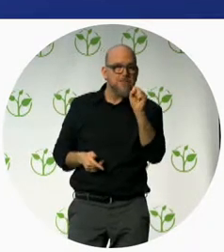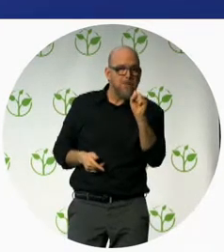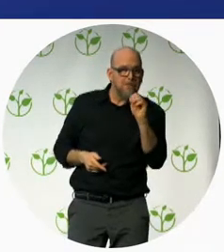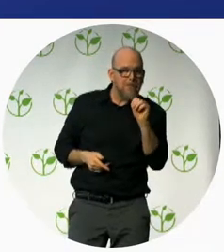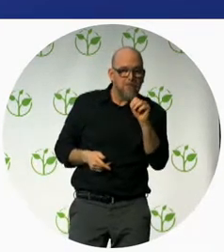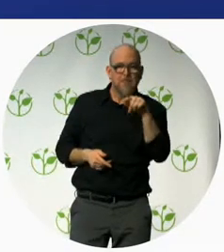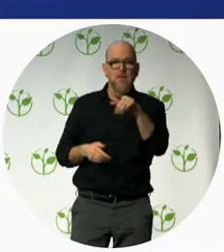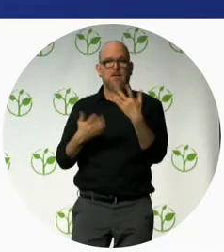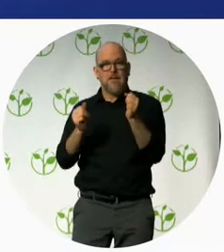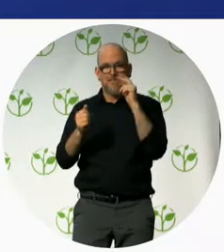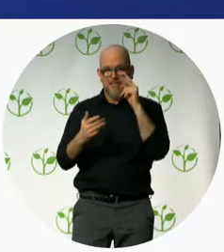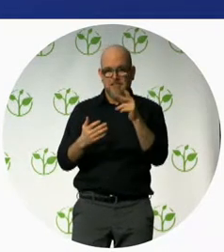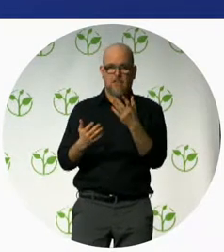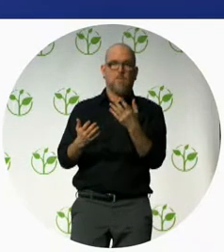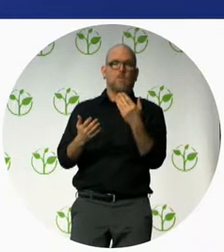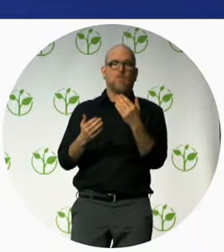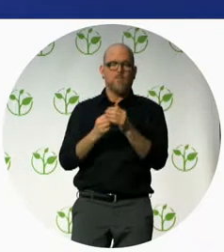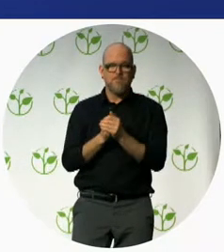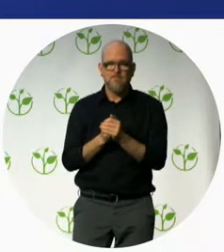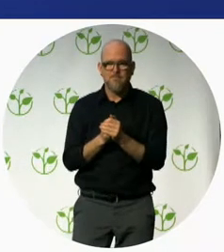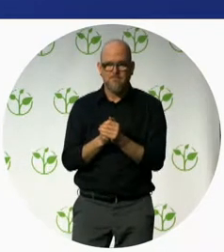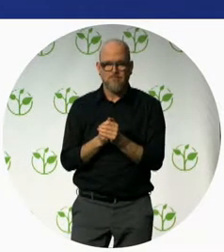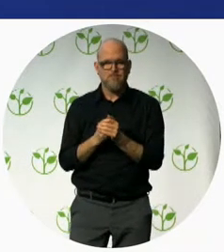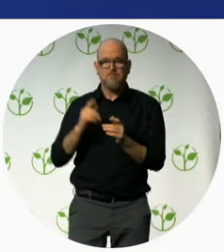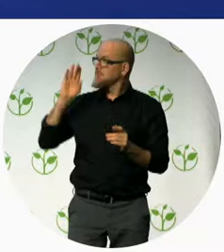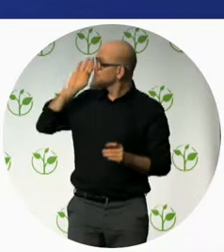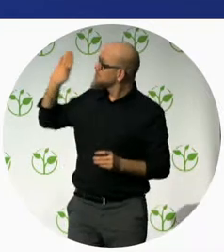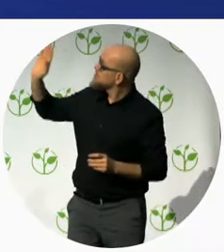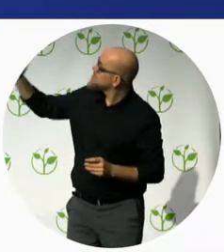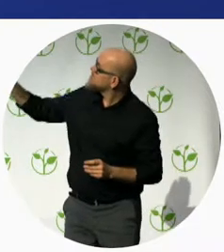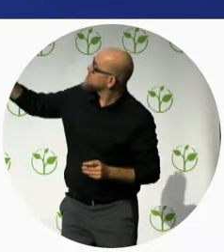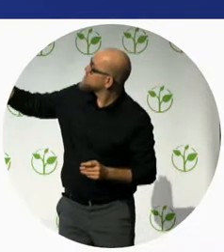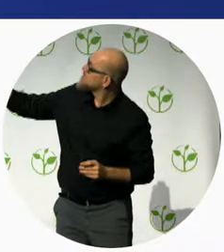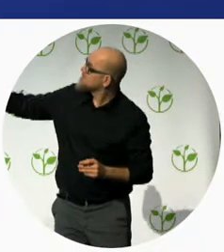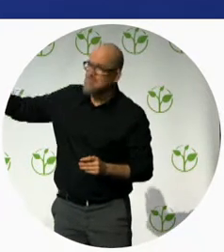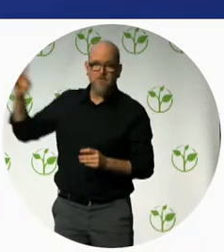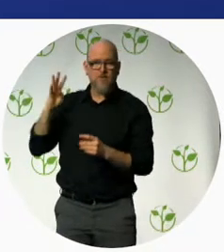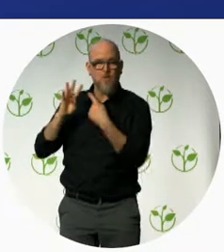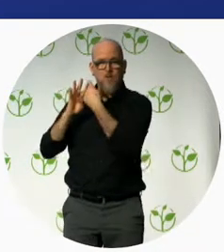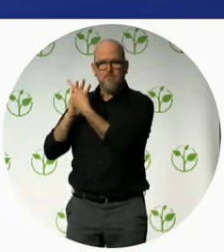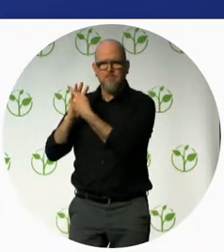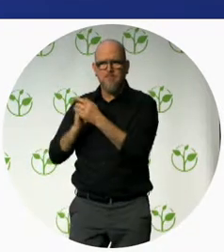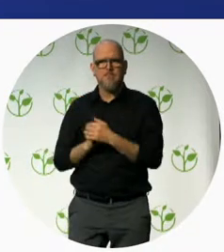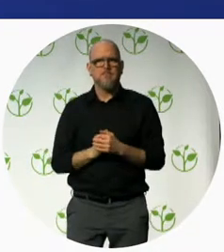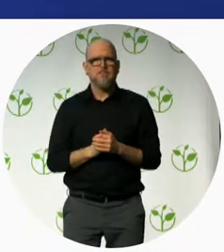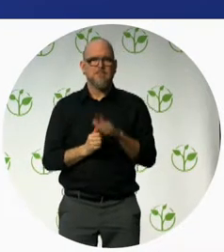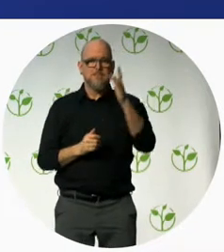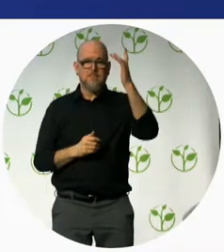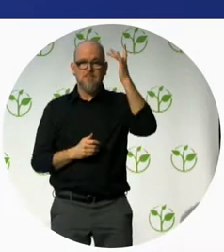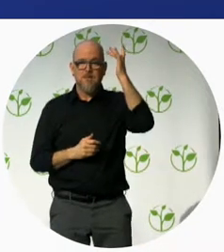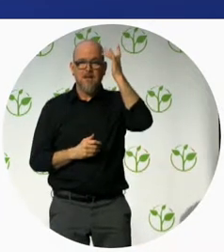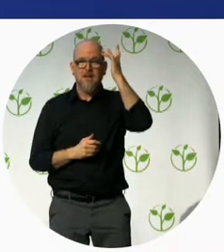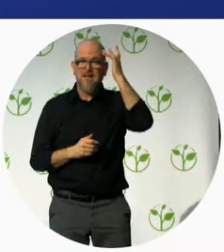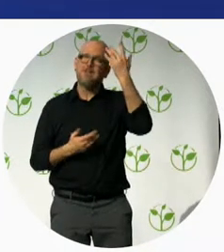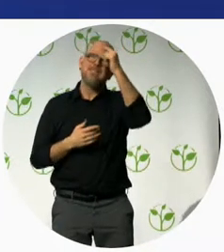suspect cerebral palsy second one and also for ADHD and